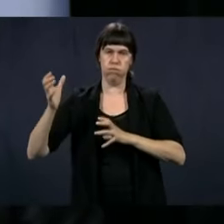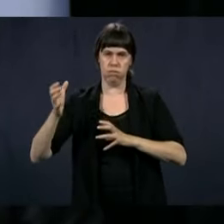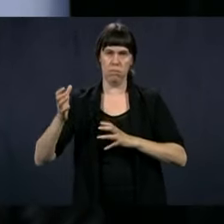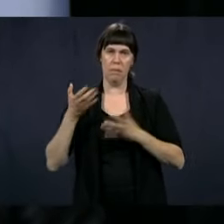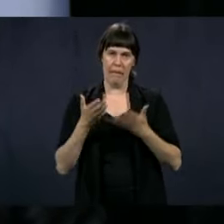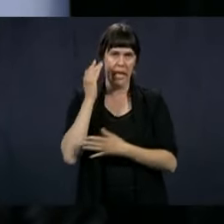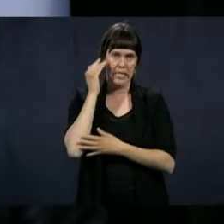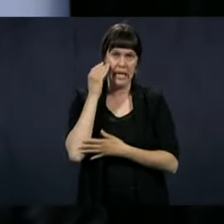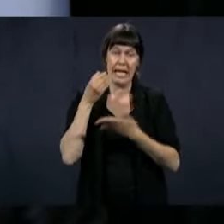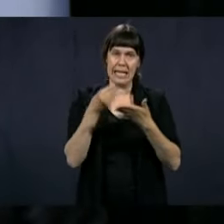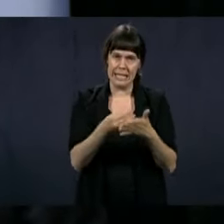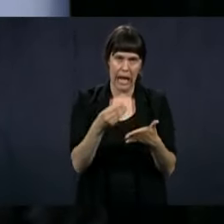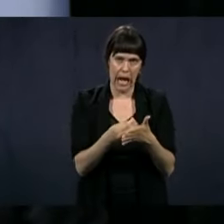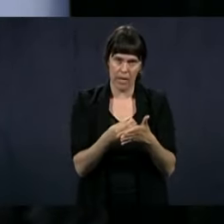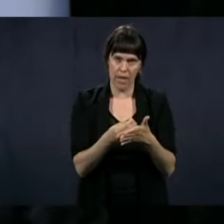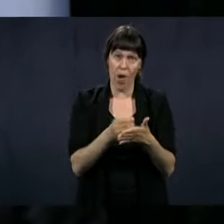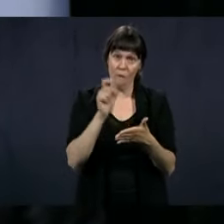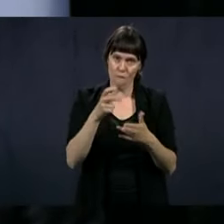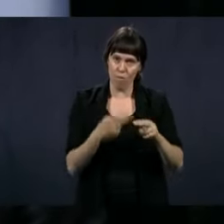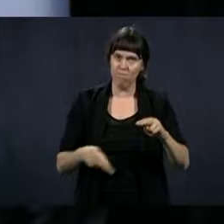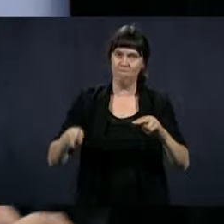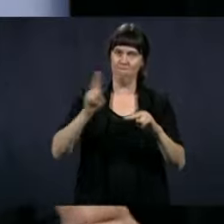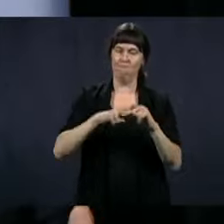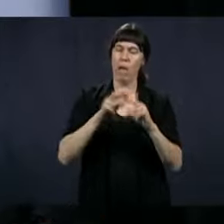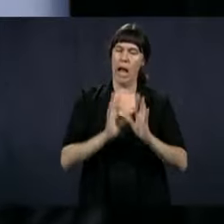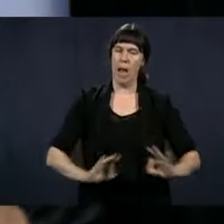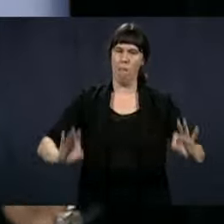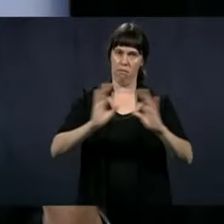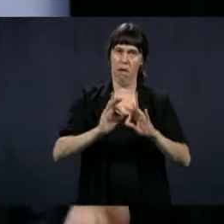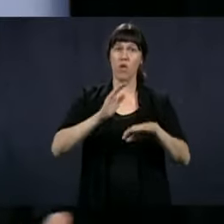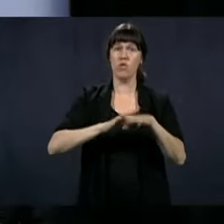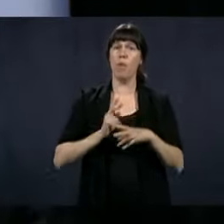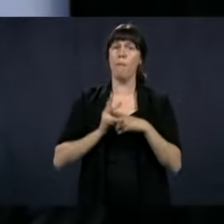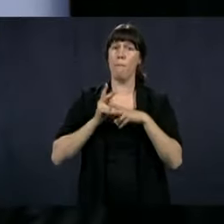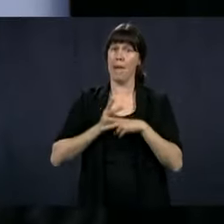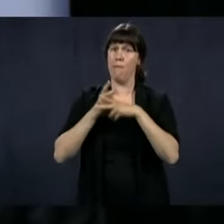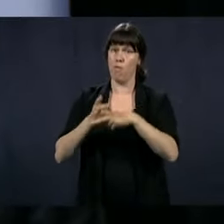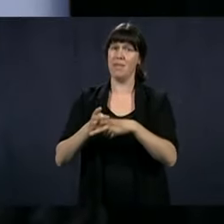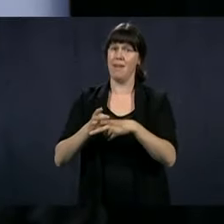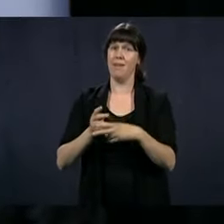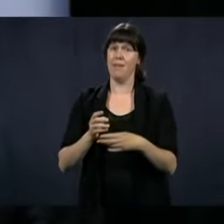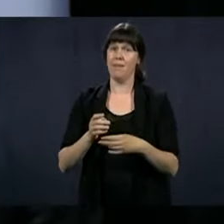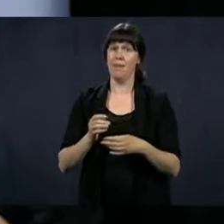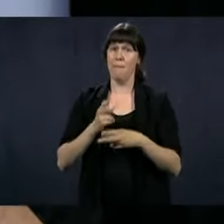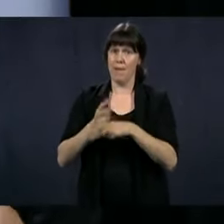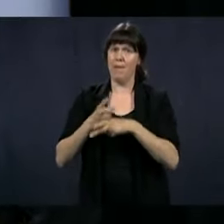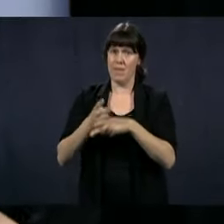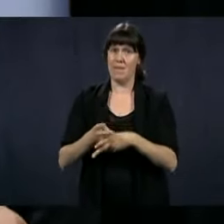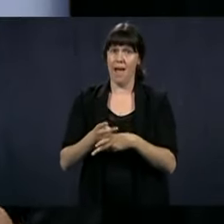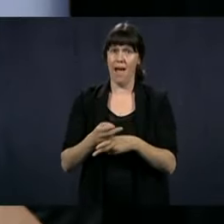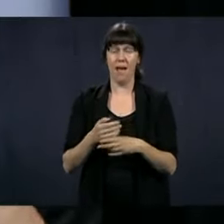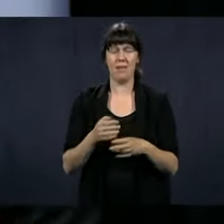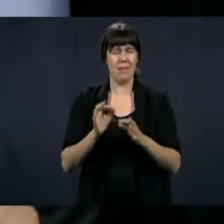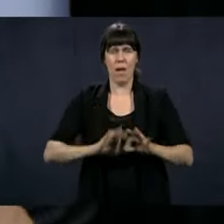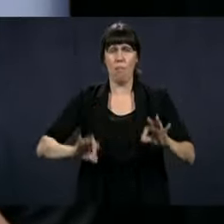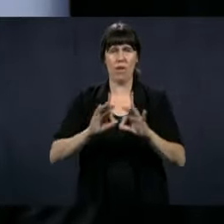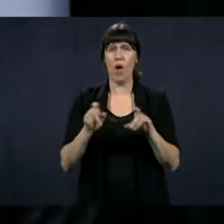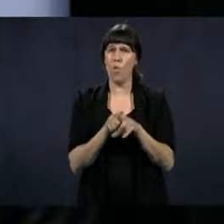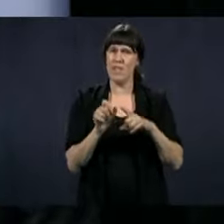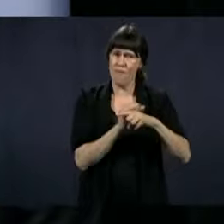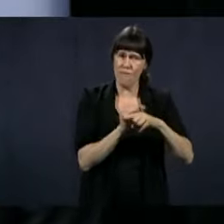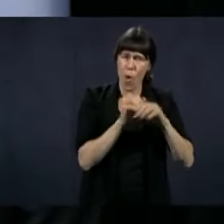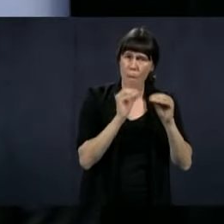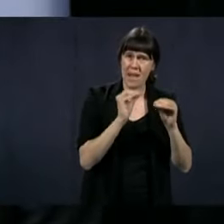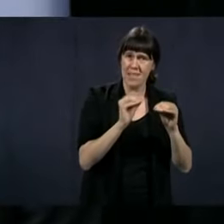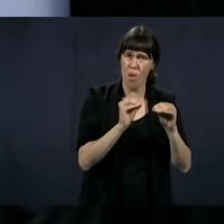that we have to give our orderlies a much better pay, that we need to have a much higher percentage of them that